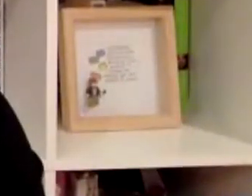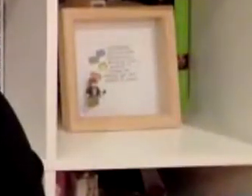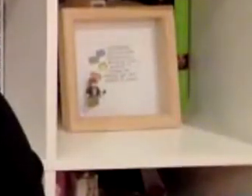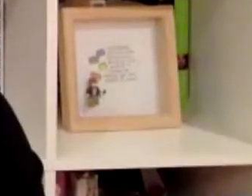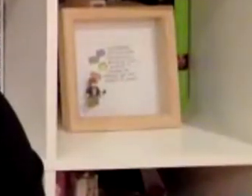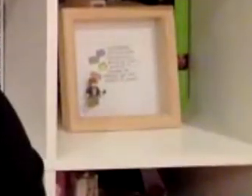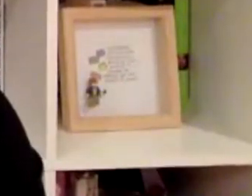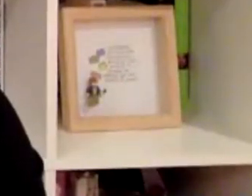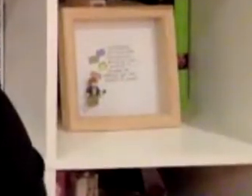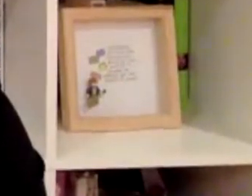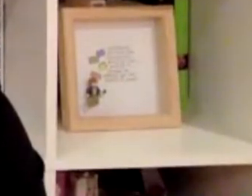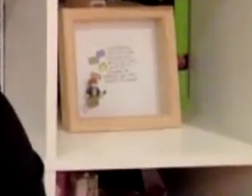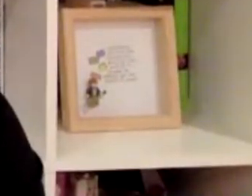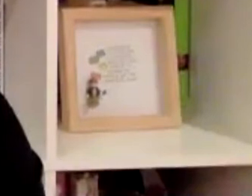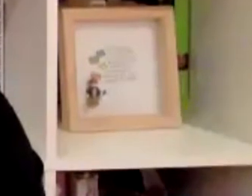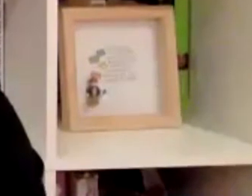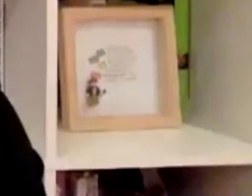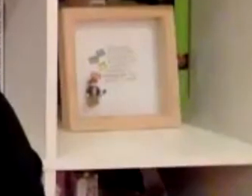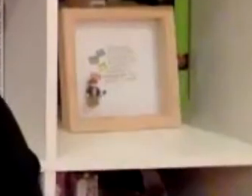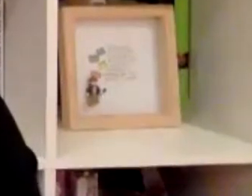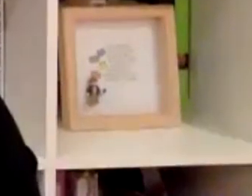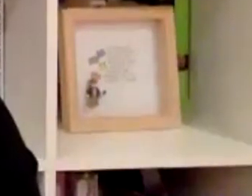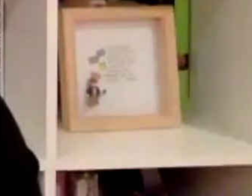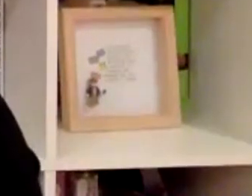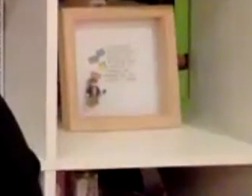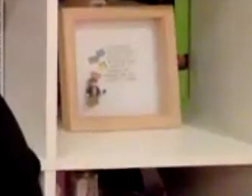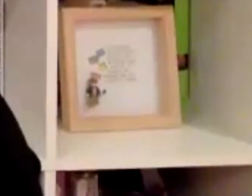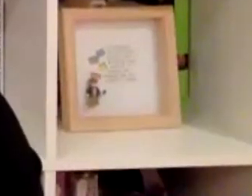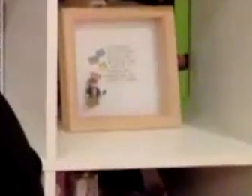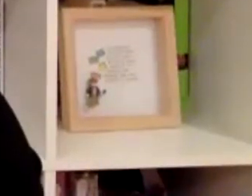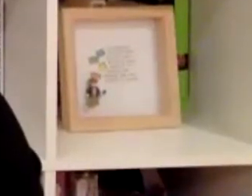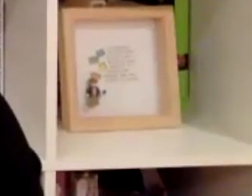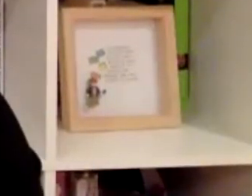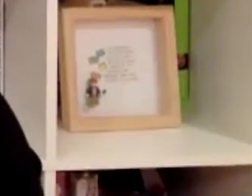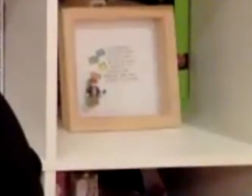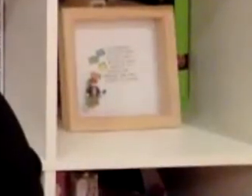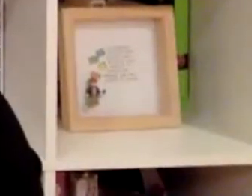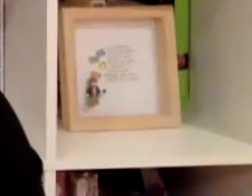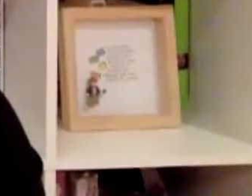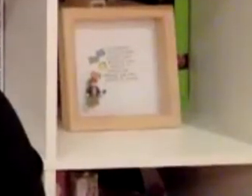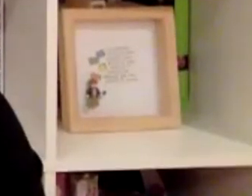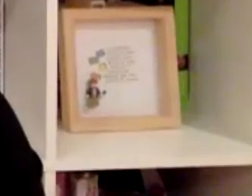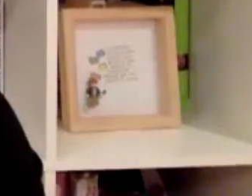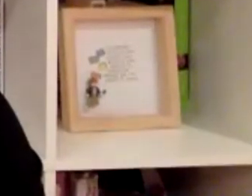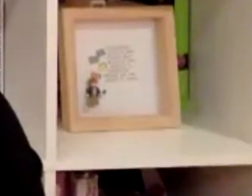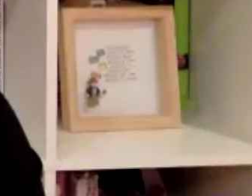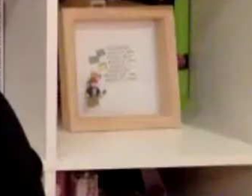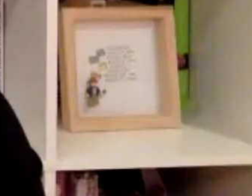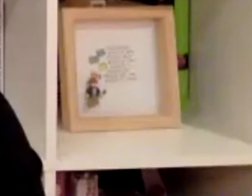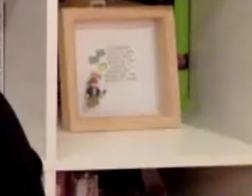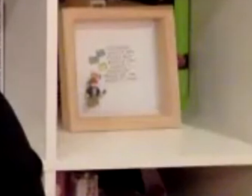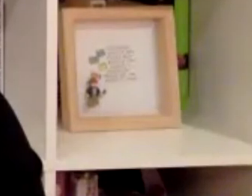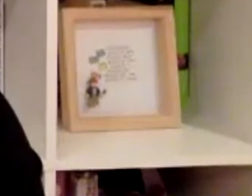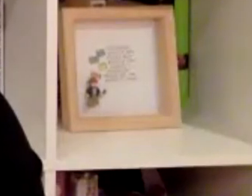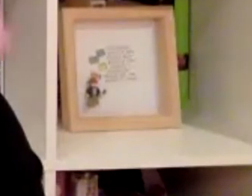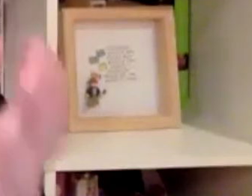um because he was so different to jude and he seemed so much more academic uh and we even deferred him for a year because